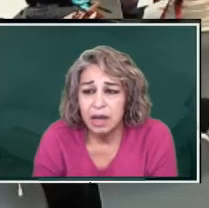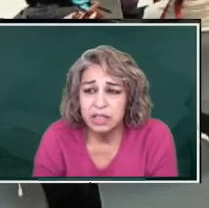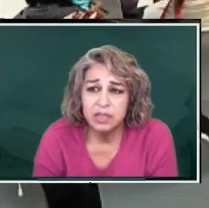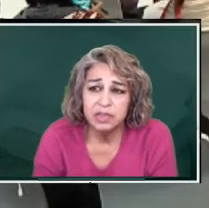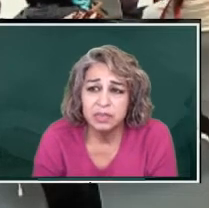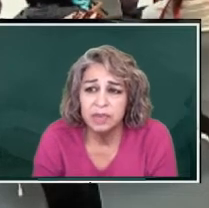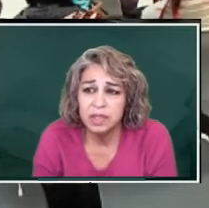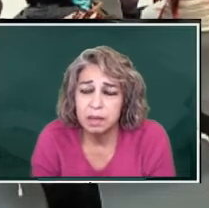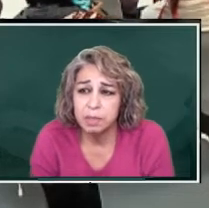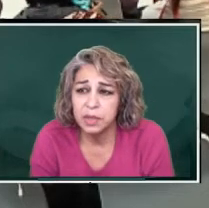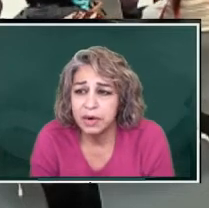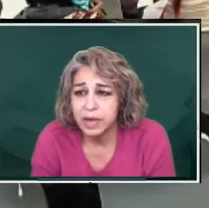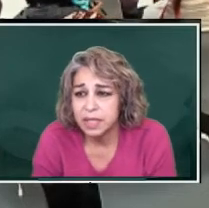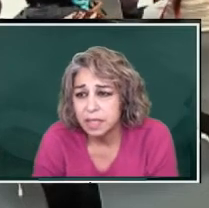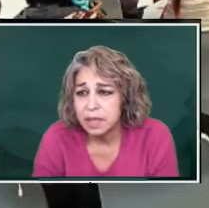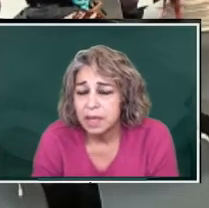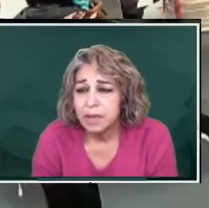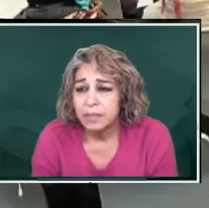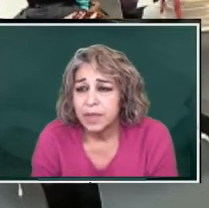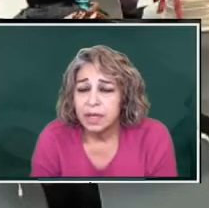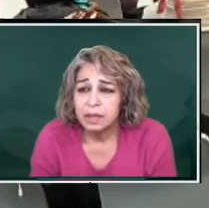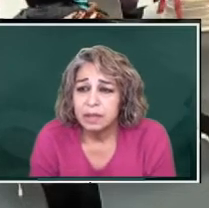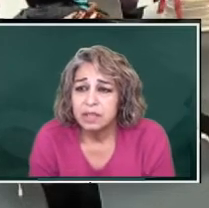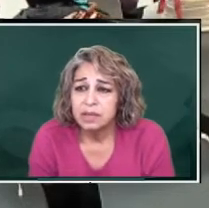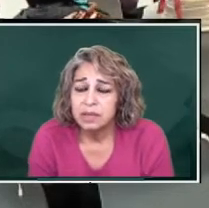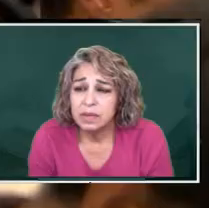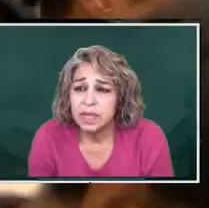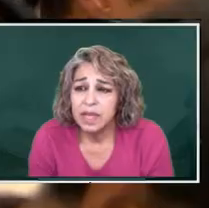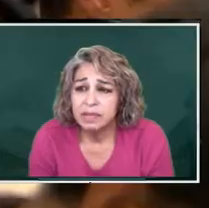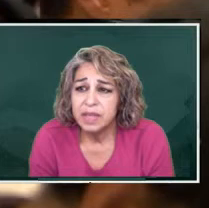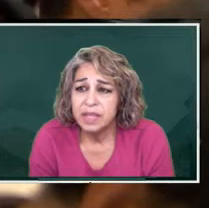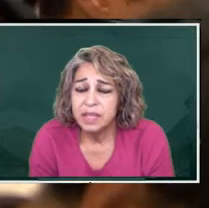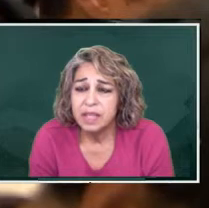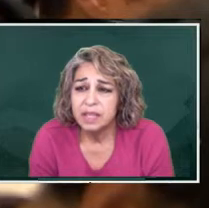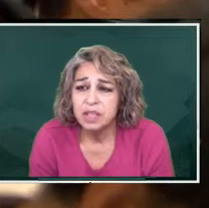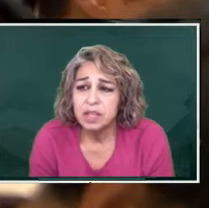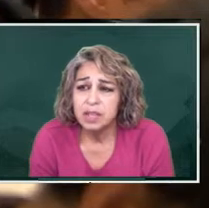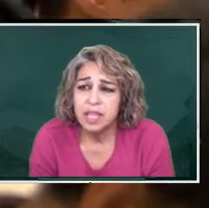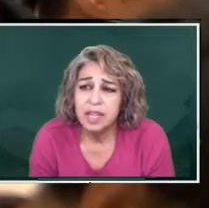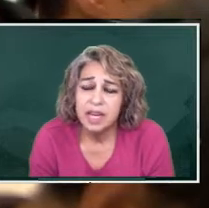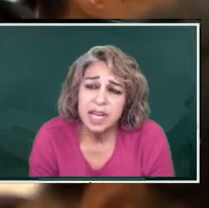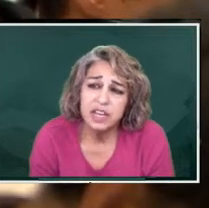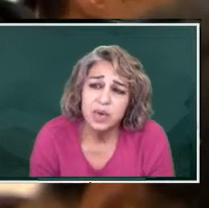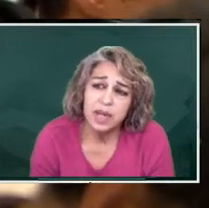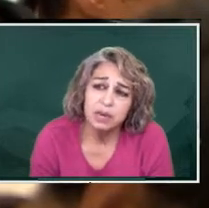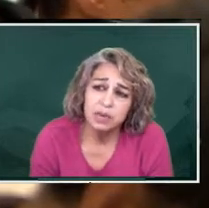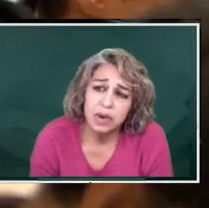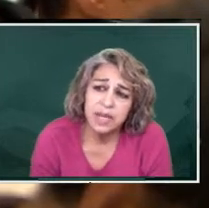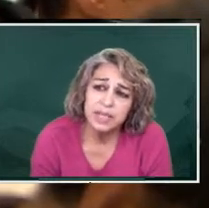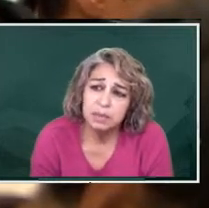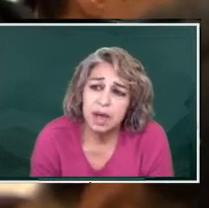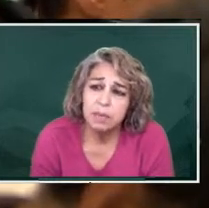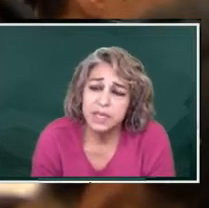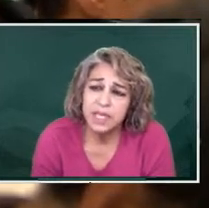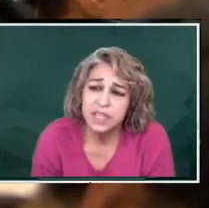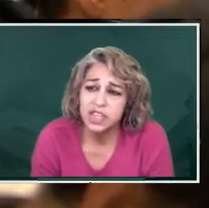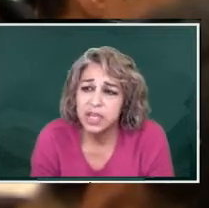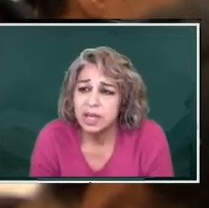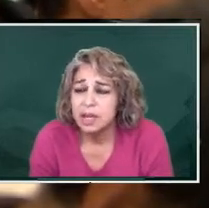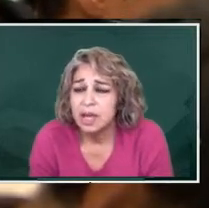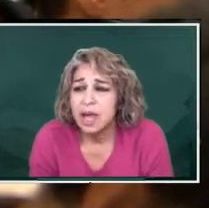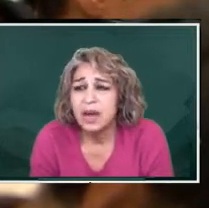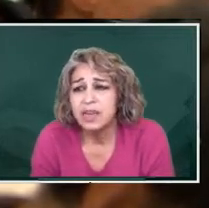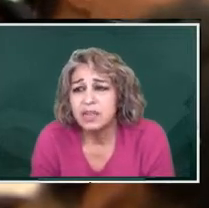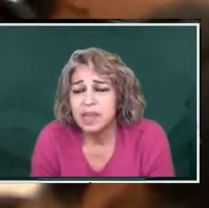gone to those vulnerable areas to get these, that they need to increase competition.